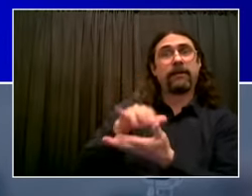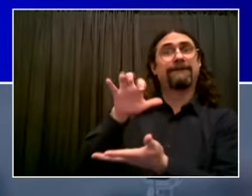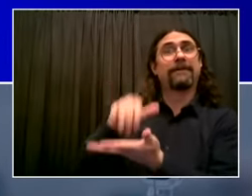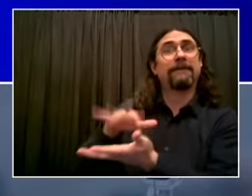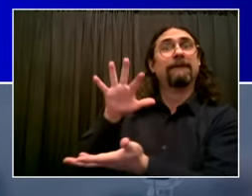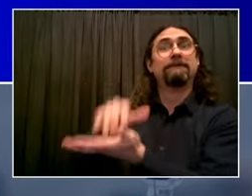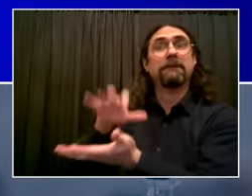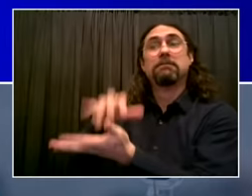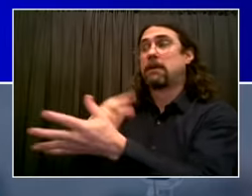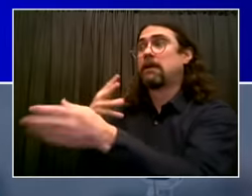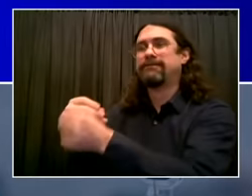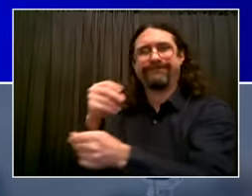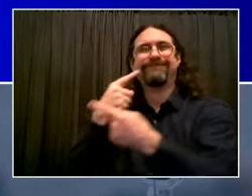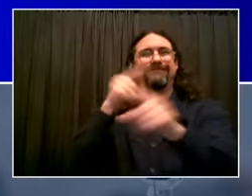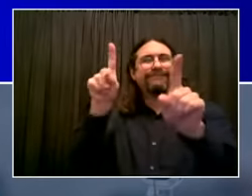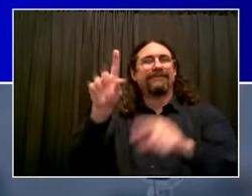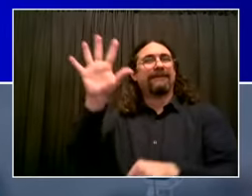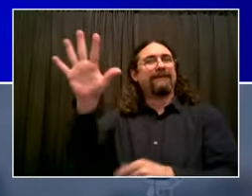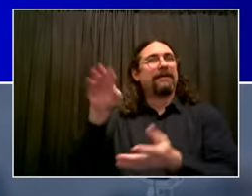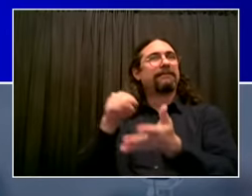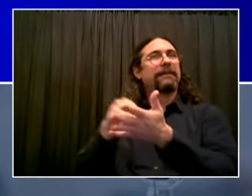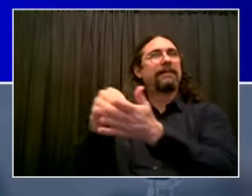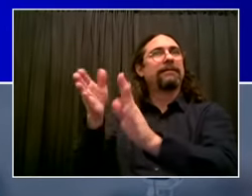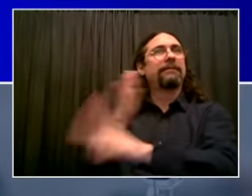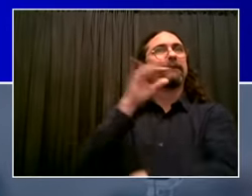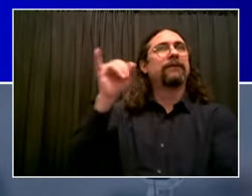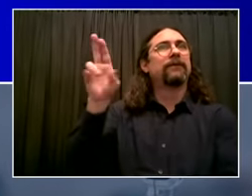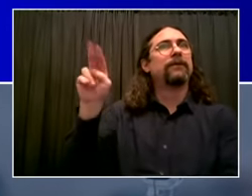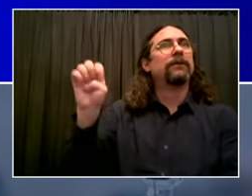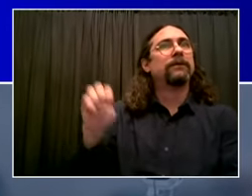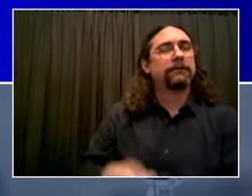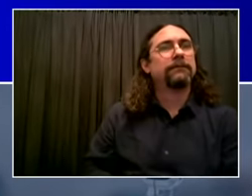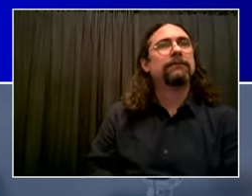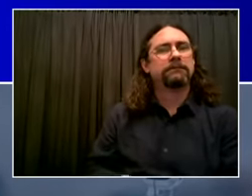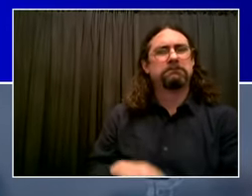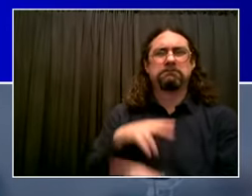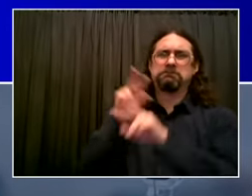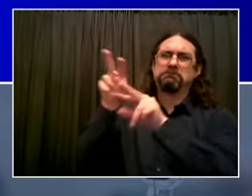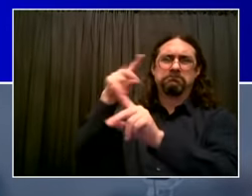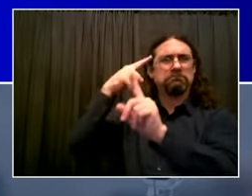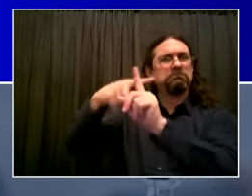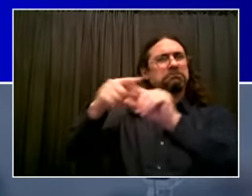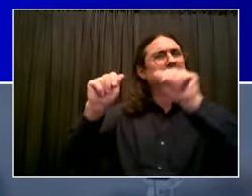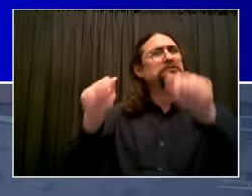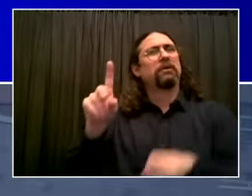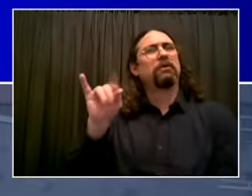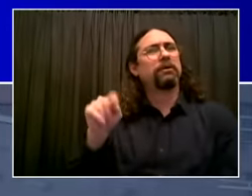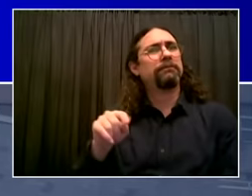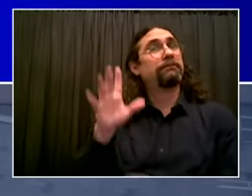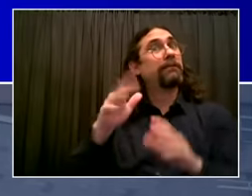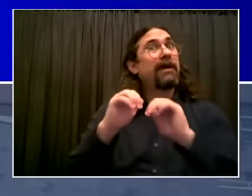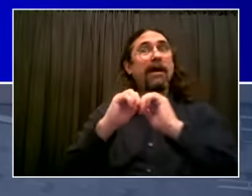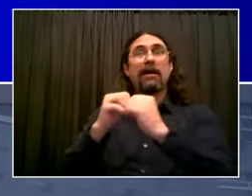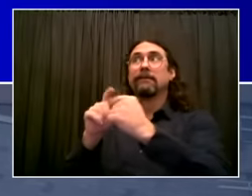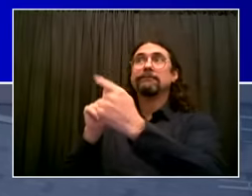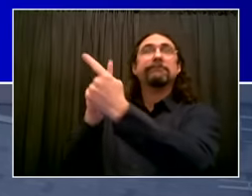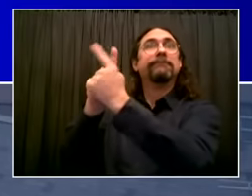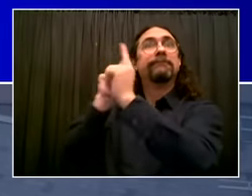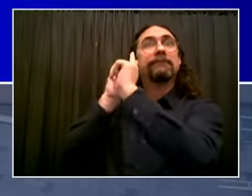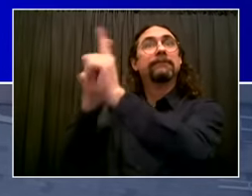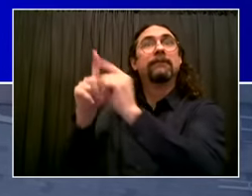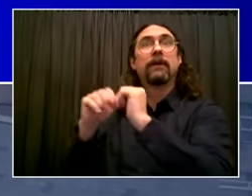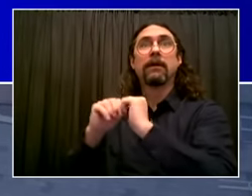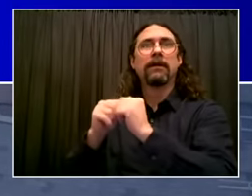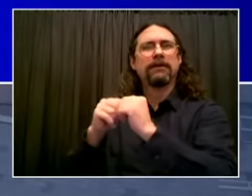building this effort and we're getting some great help from CUNY. want to thank everyone at the City University working with us, working with Health and